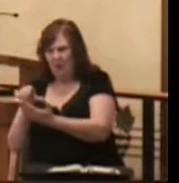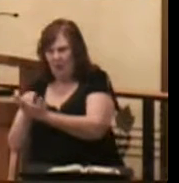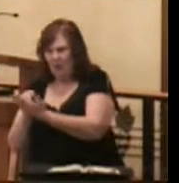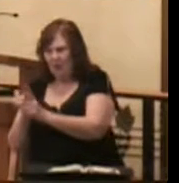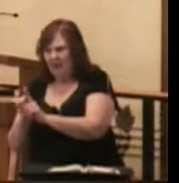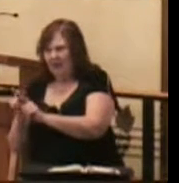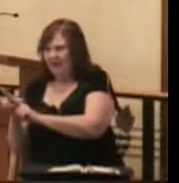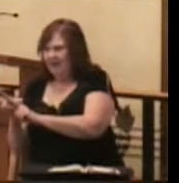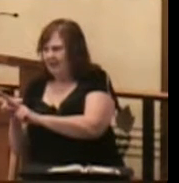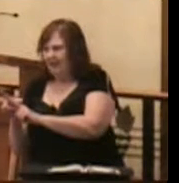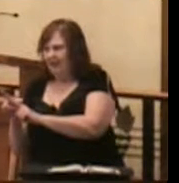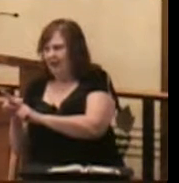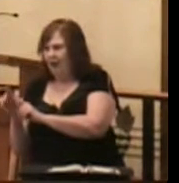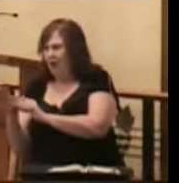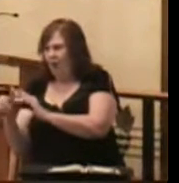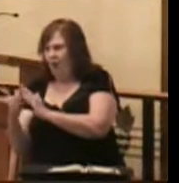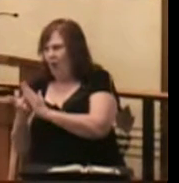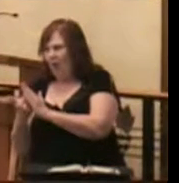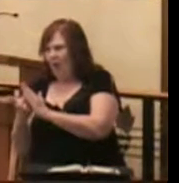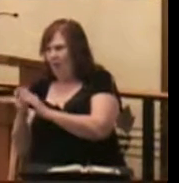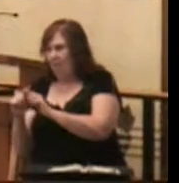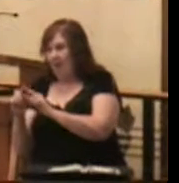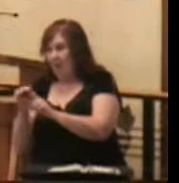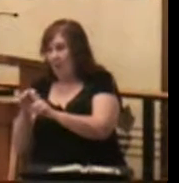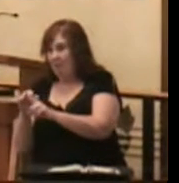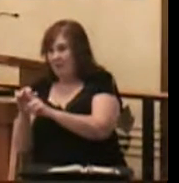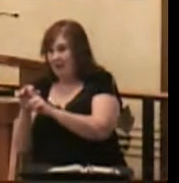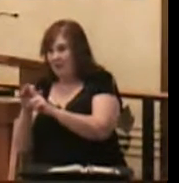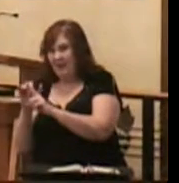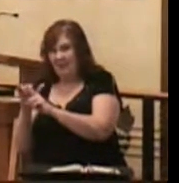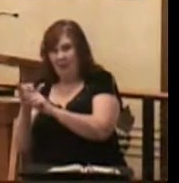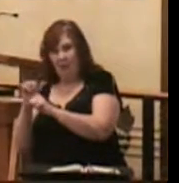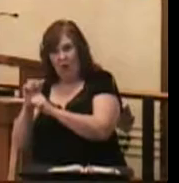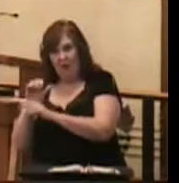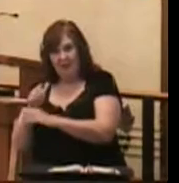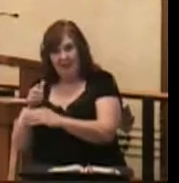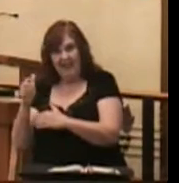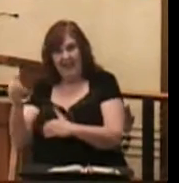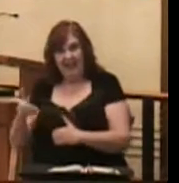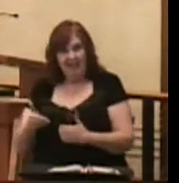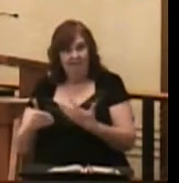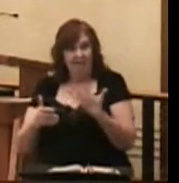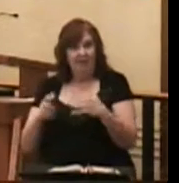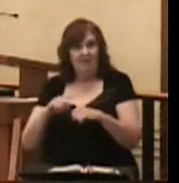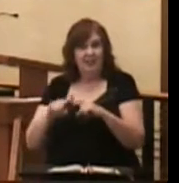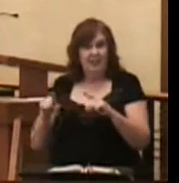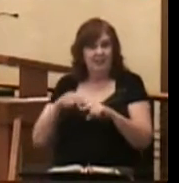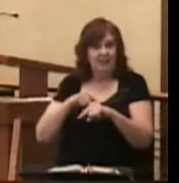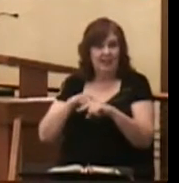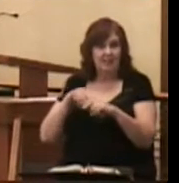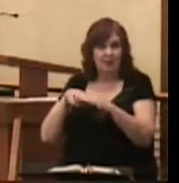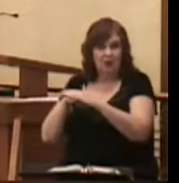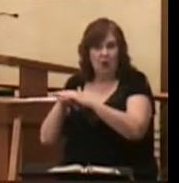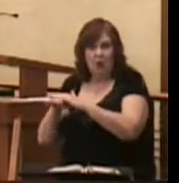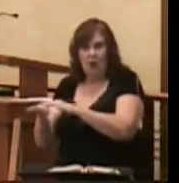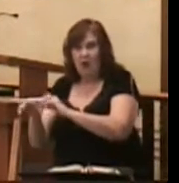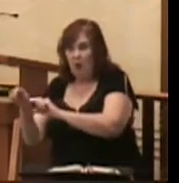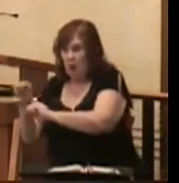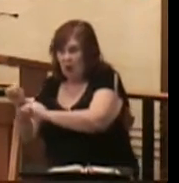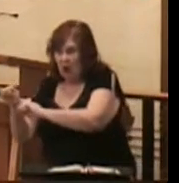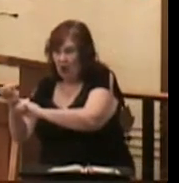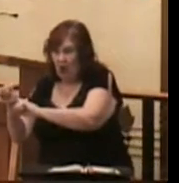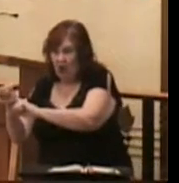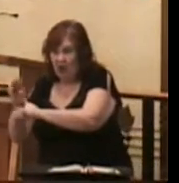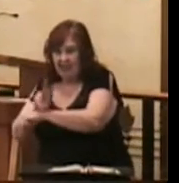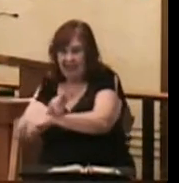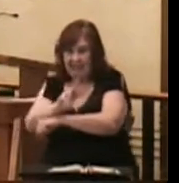don't need to rehearse the entire parable. But just to remind you that workers are hired at five different times to go into the vineyard. 6 a